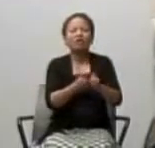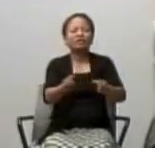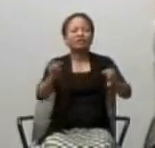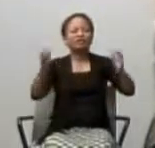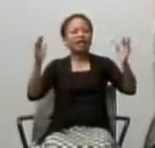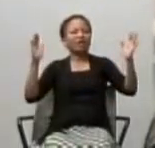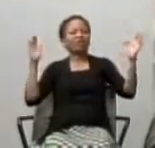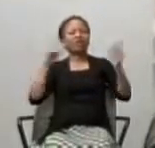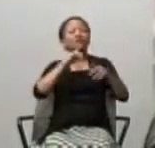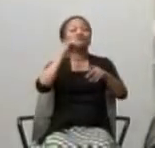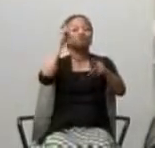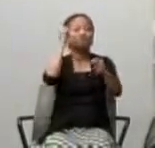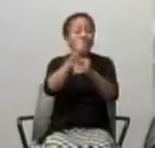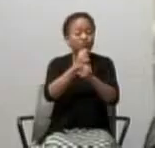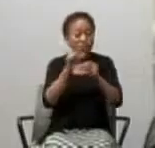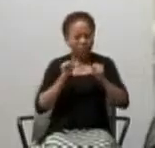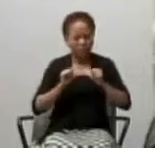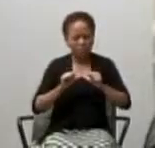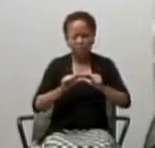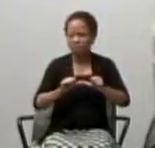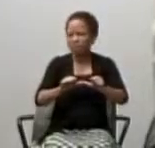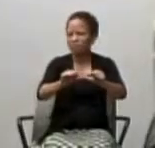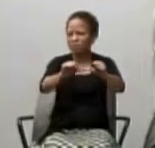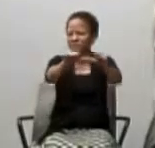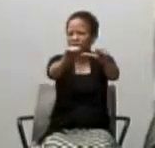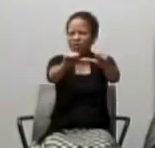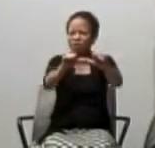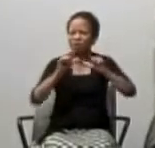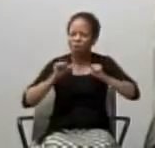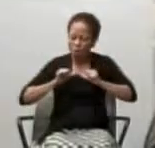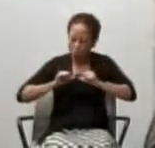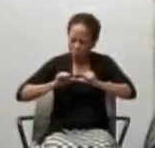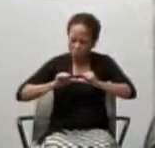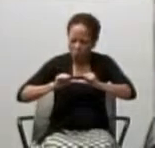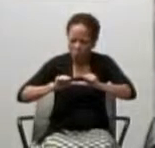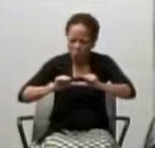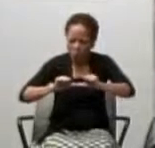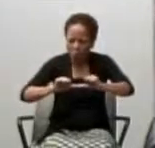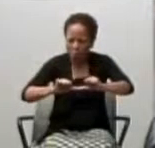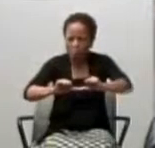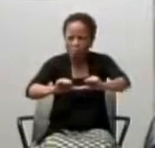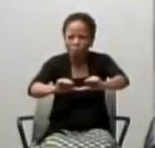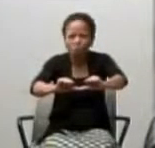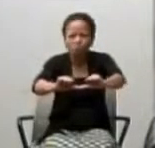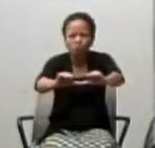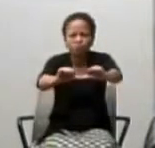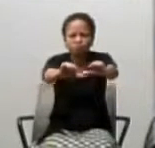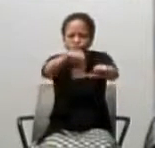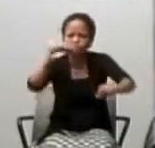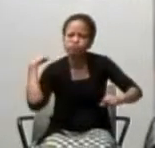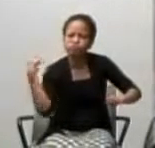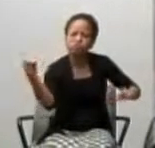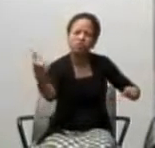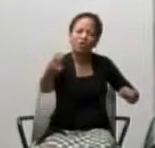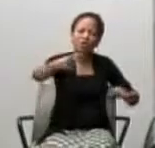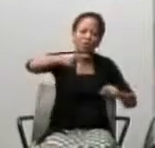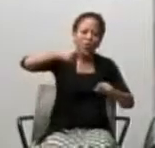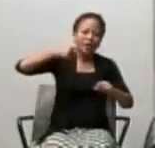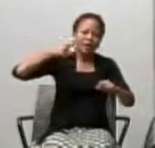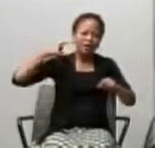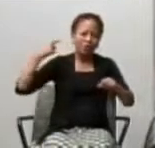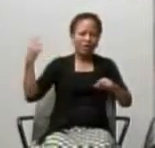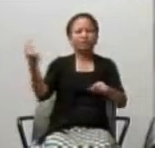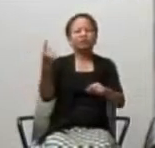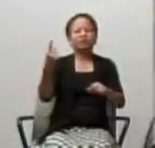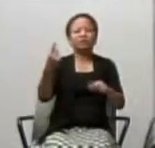perseverance, to the end of time. That together, the people of